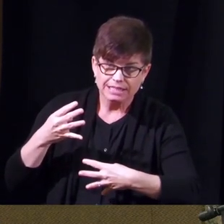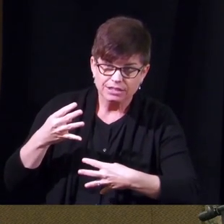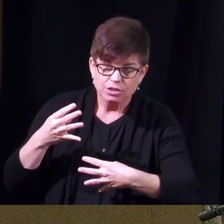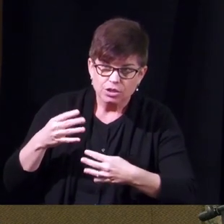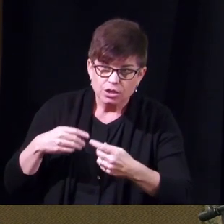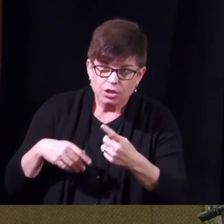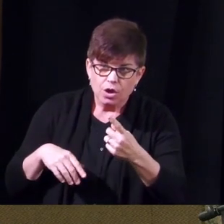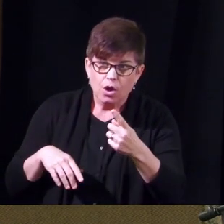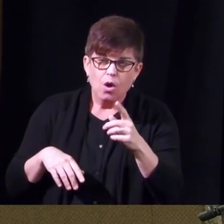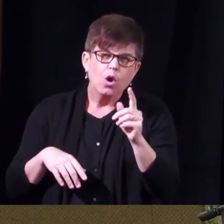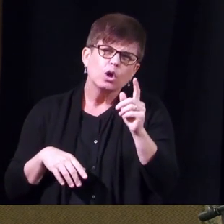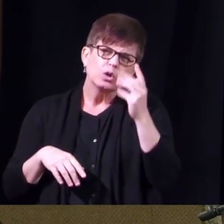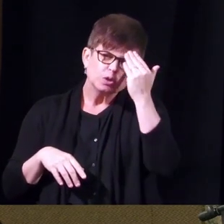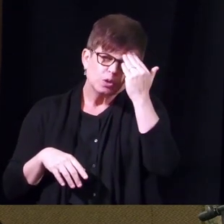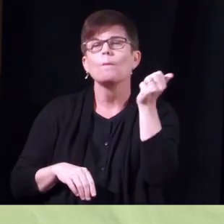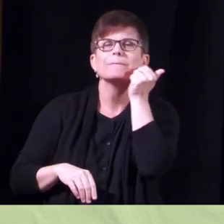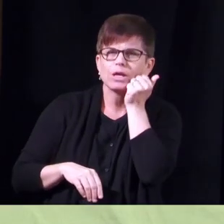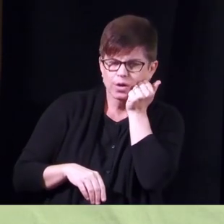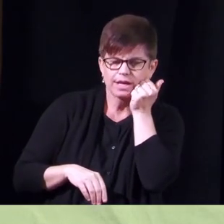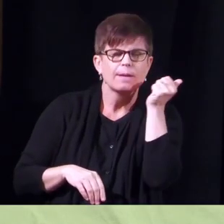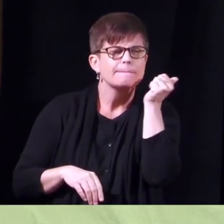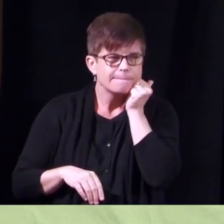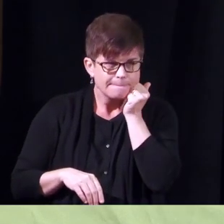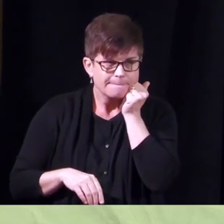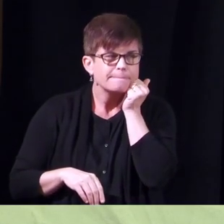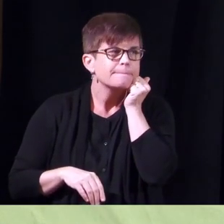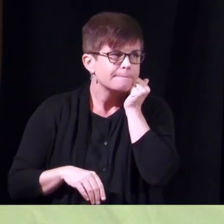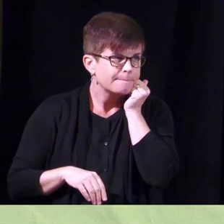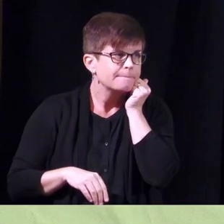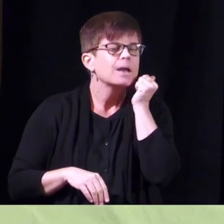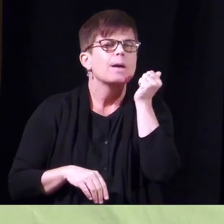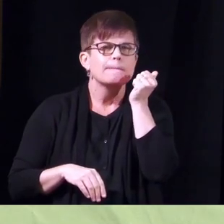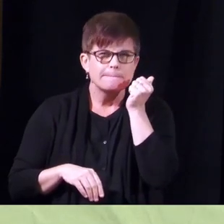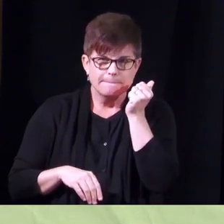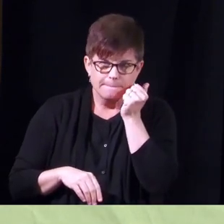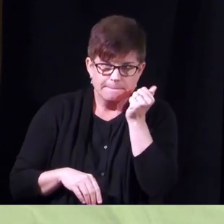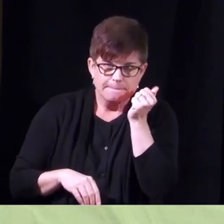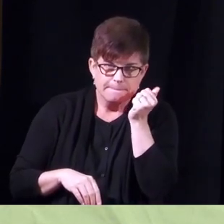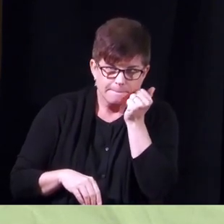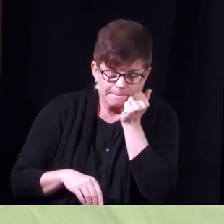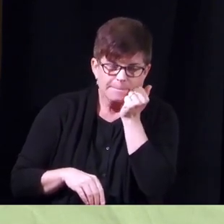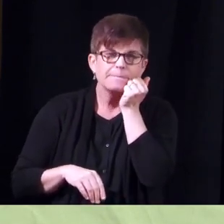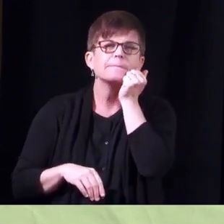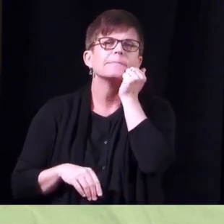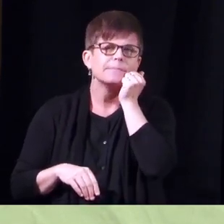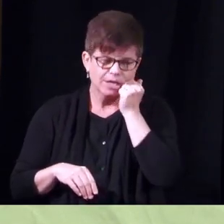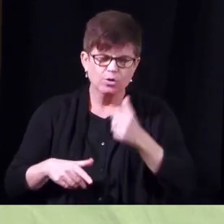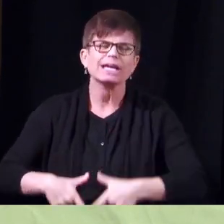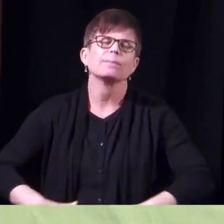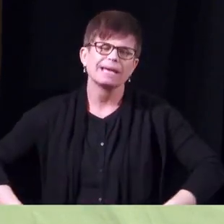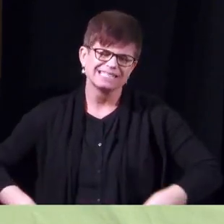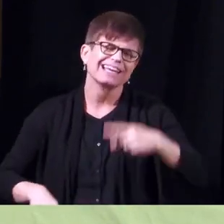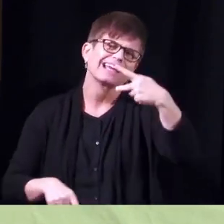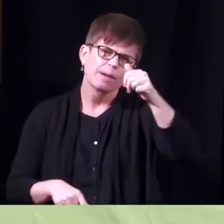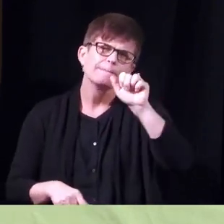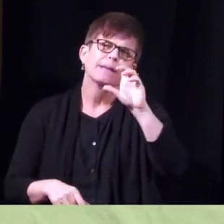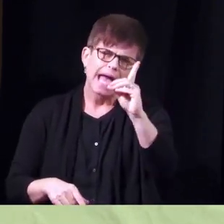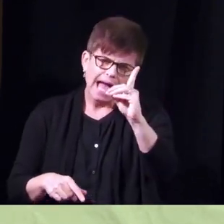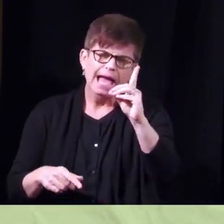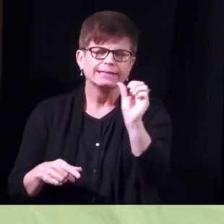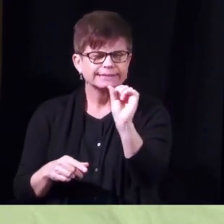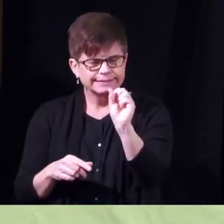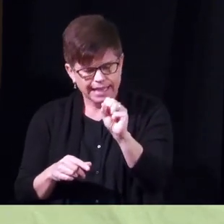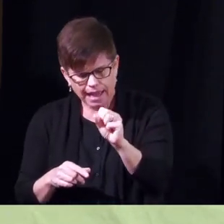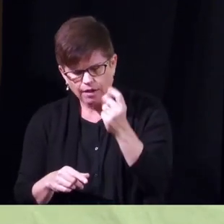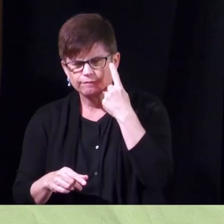period panties to use overnight i guess period panty panties so okay just a pad menstrual